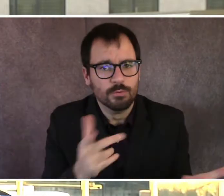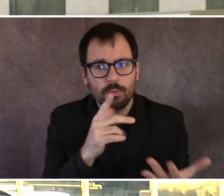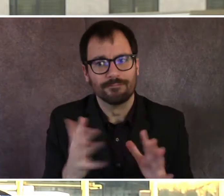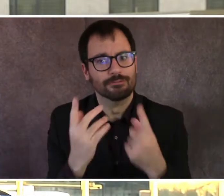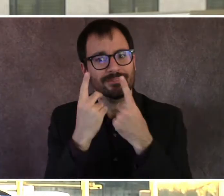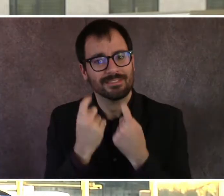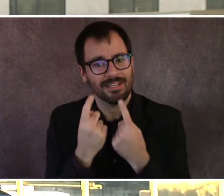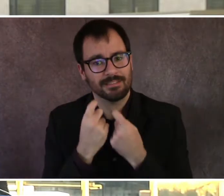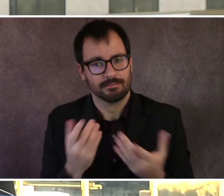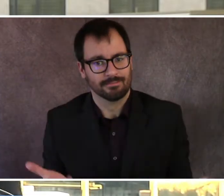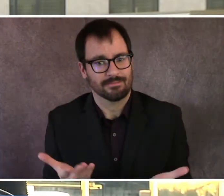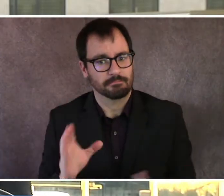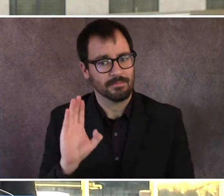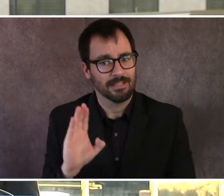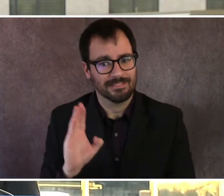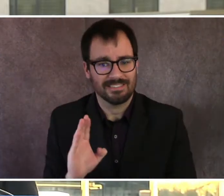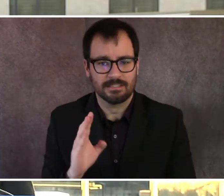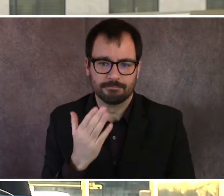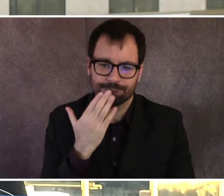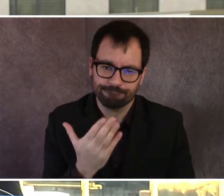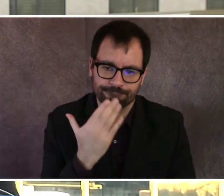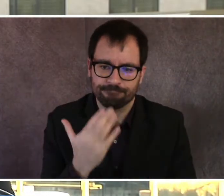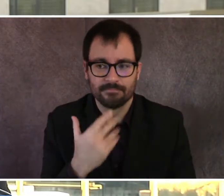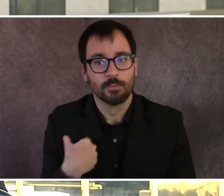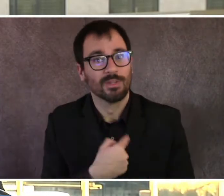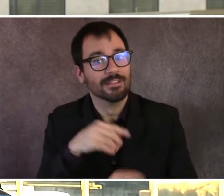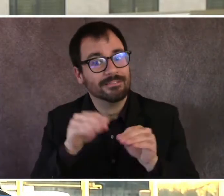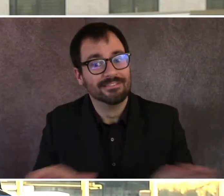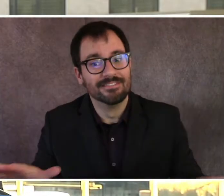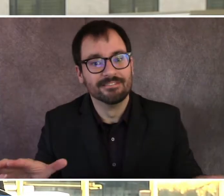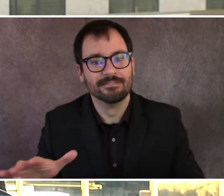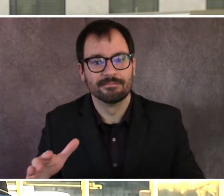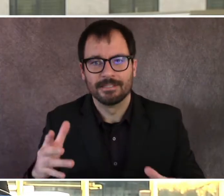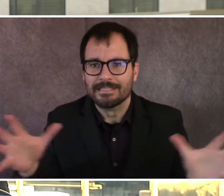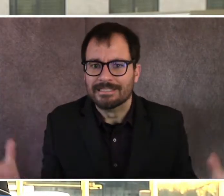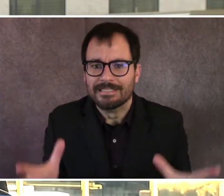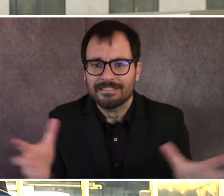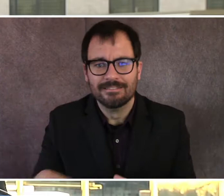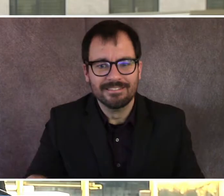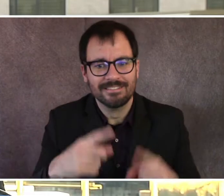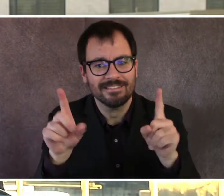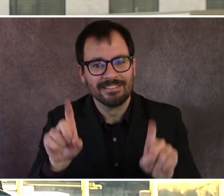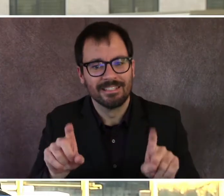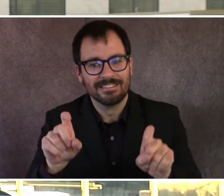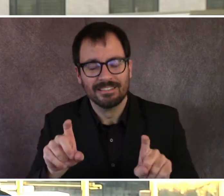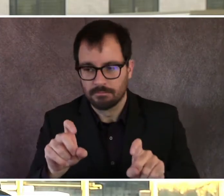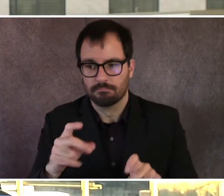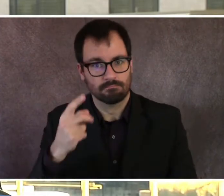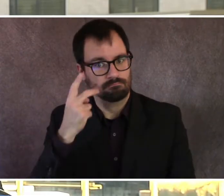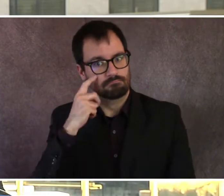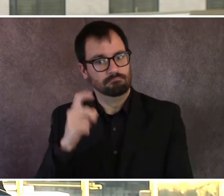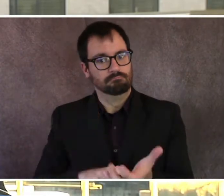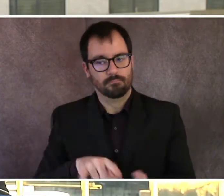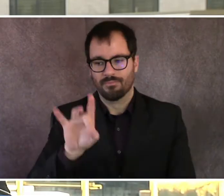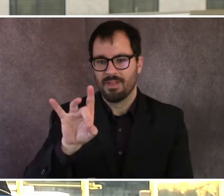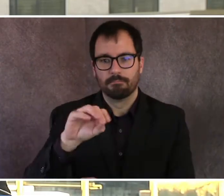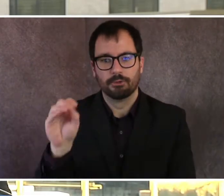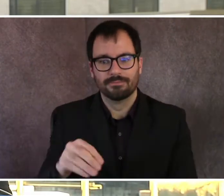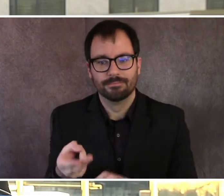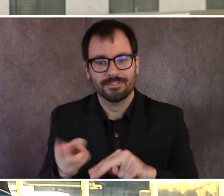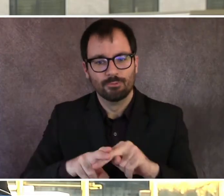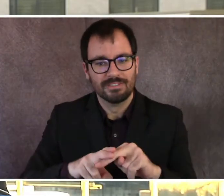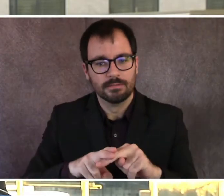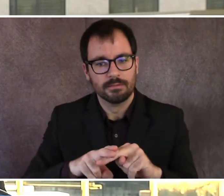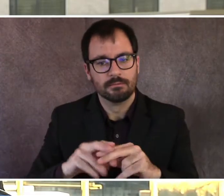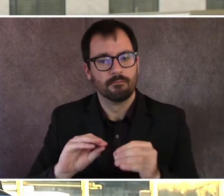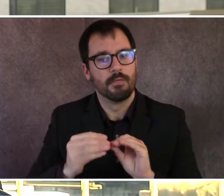Boston campaign, we saw an eight percent increase in the number of people being tested last week. That's going to make